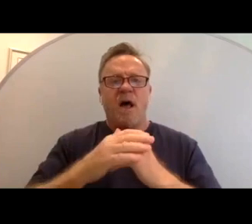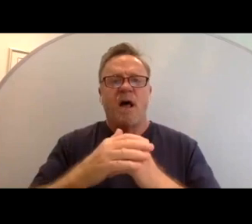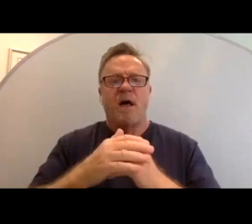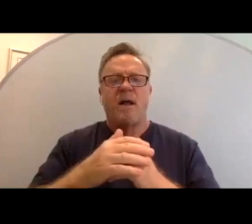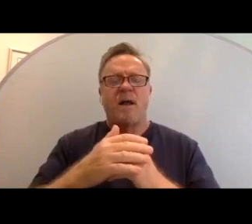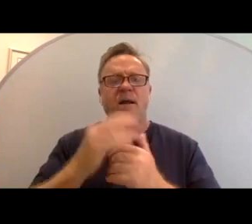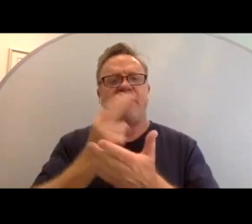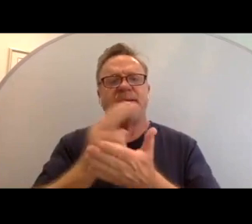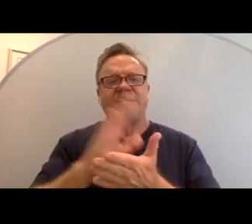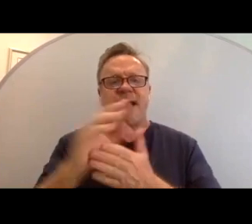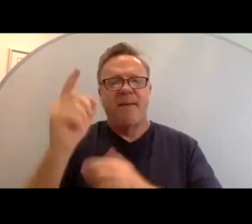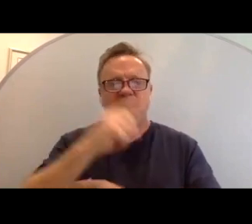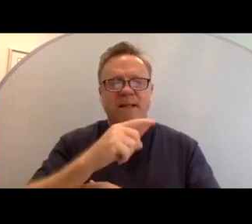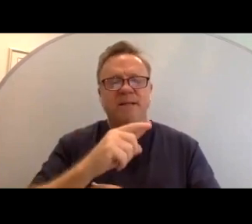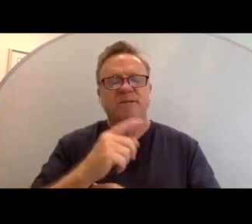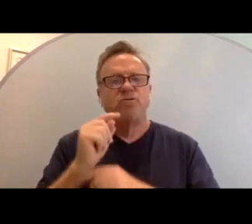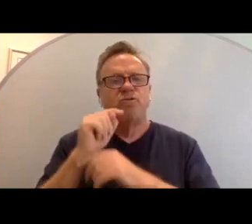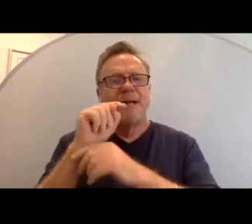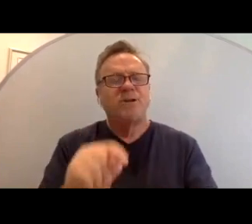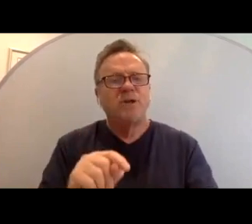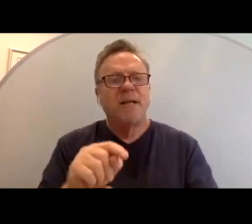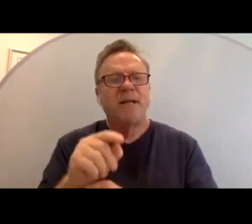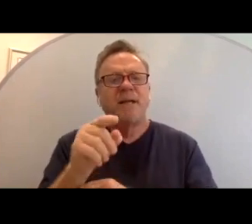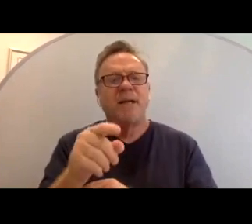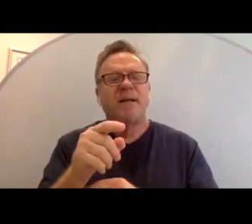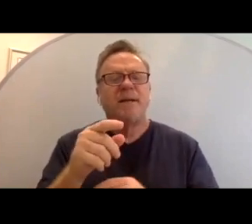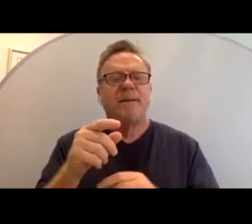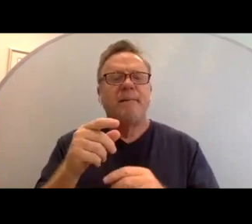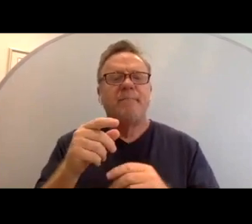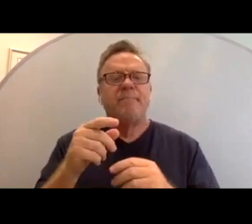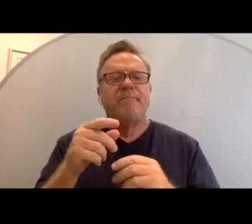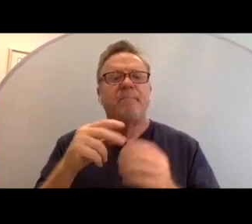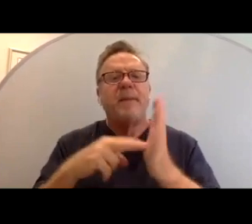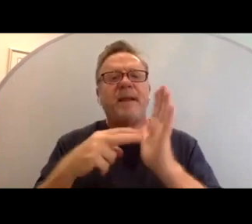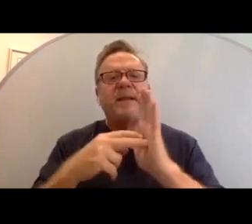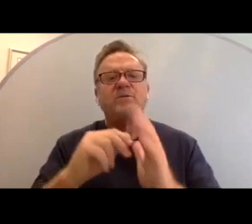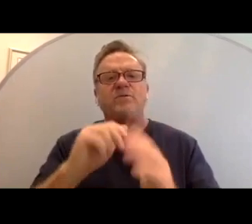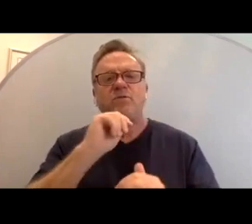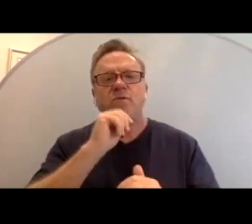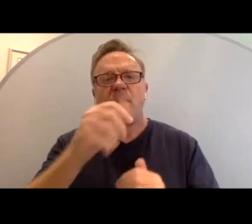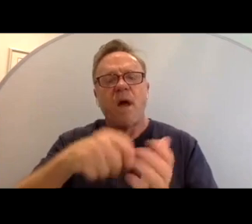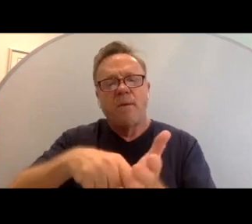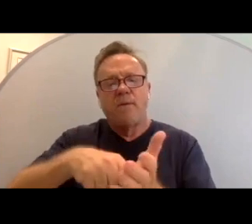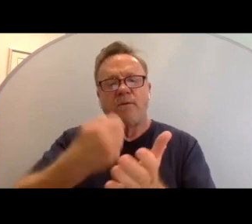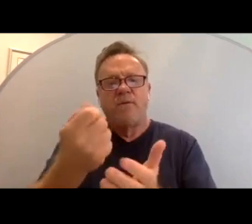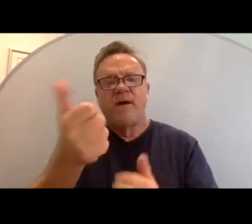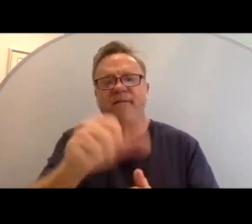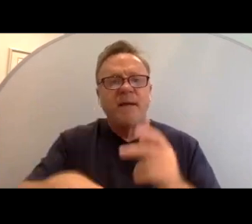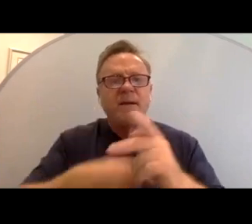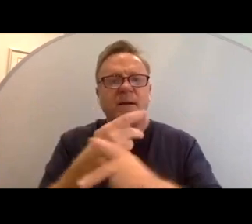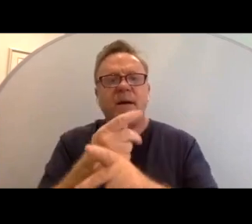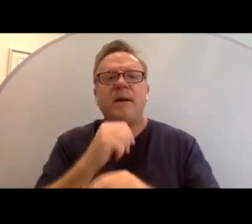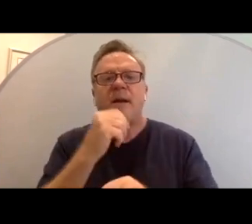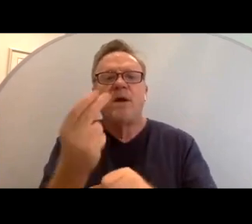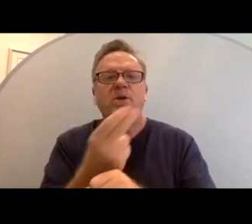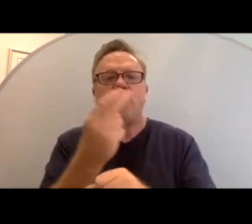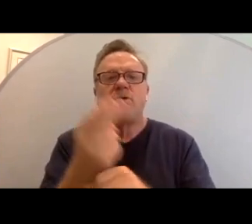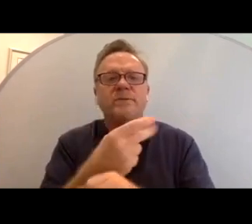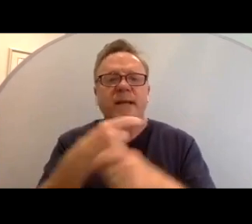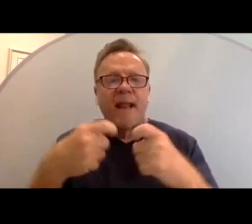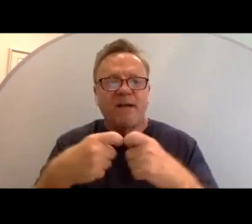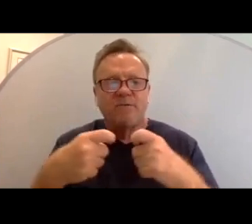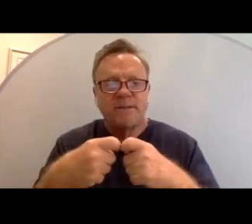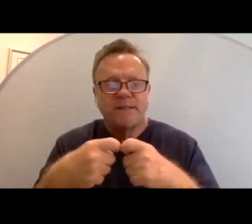a bond to not making a spark of any kind, and therefore not using electricity.